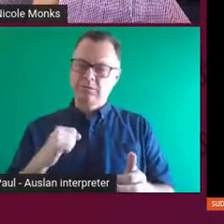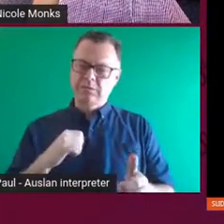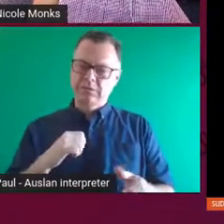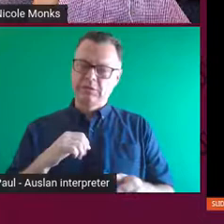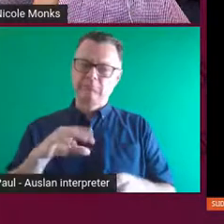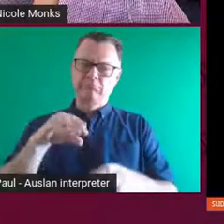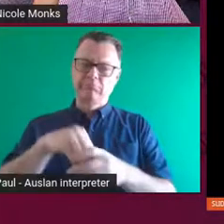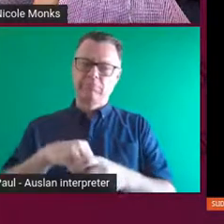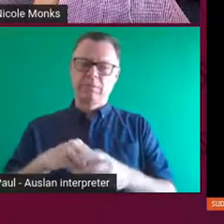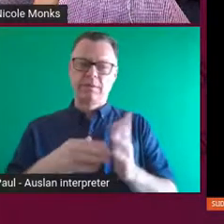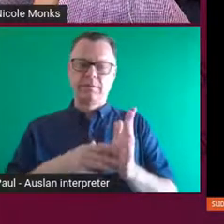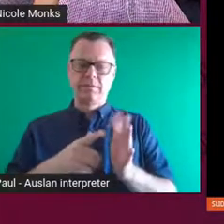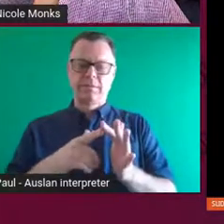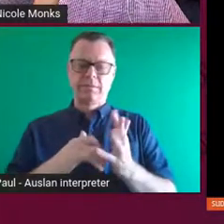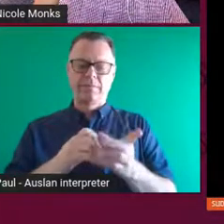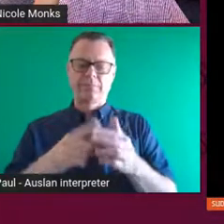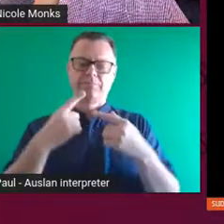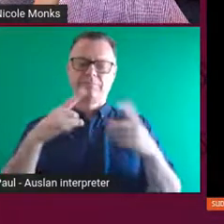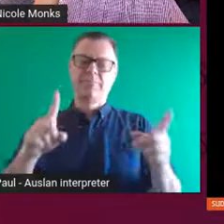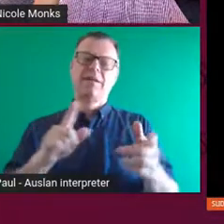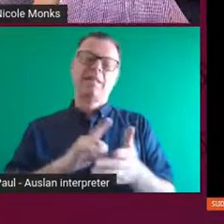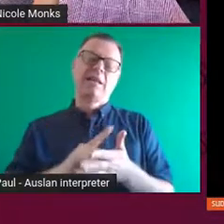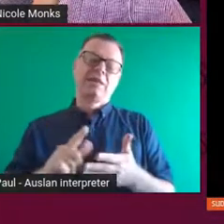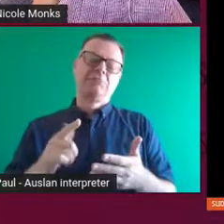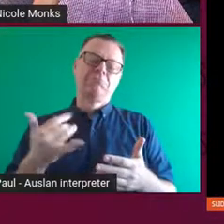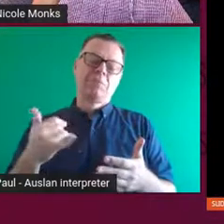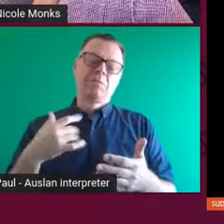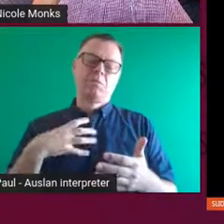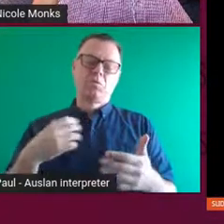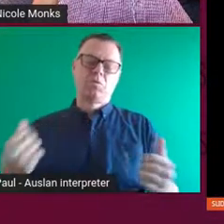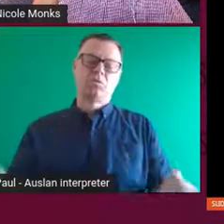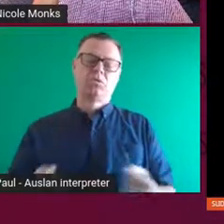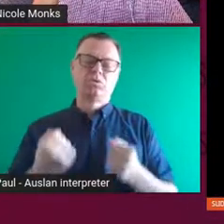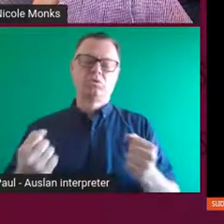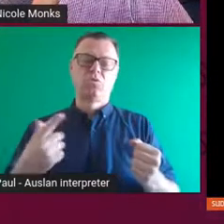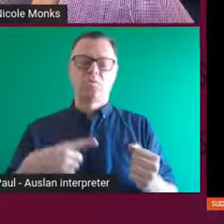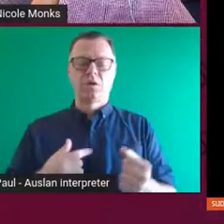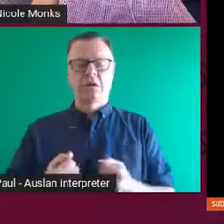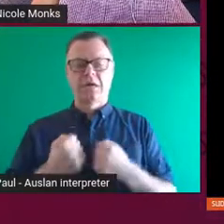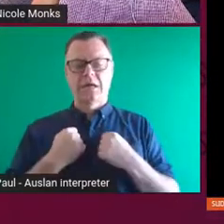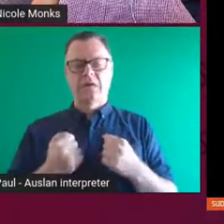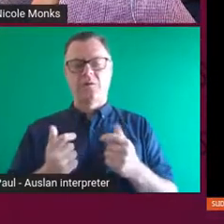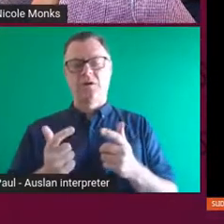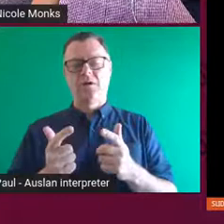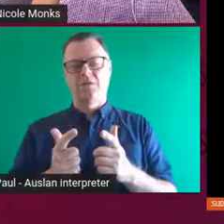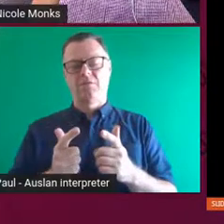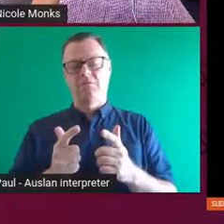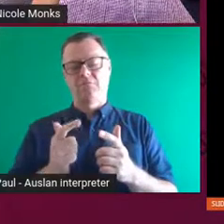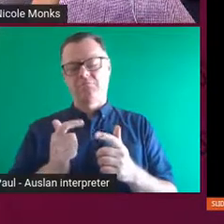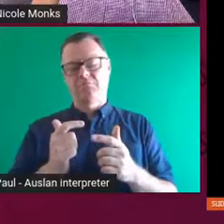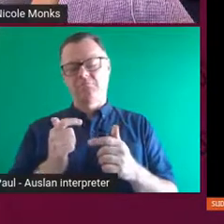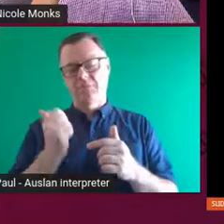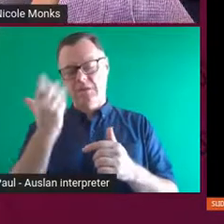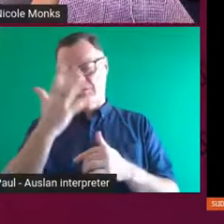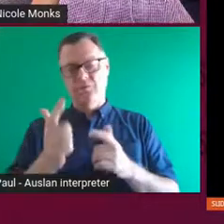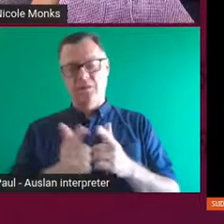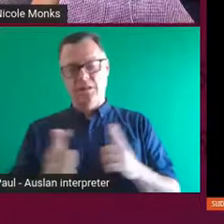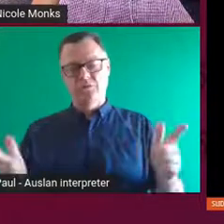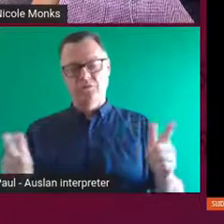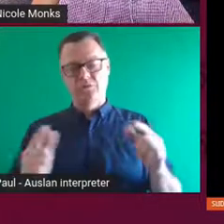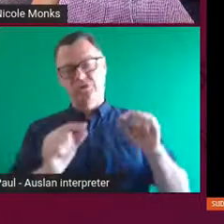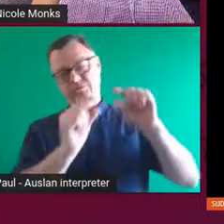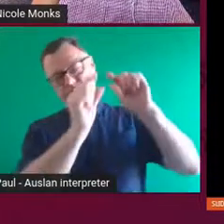message. And and it actually became much stronger by having it in language. So and then it went from